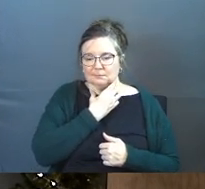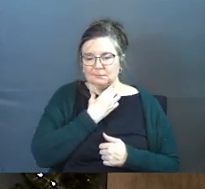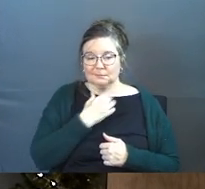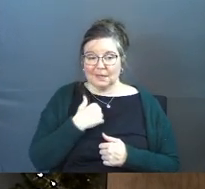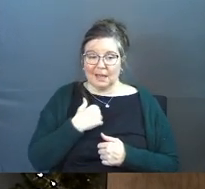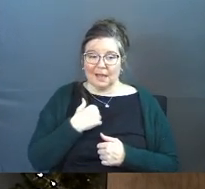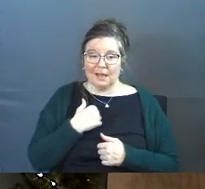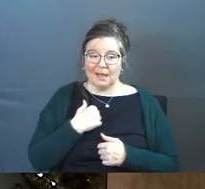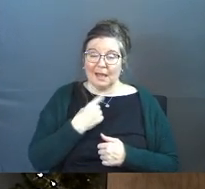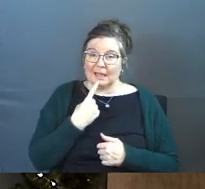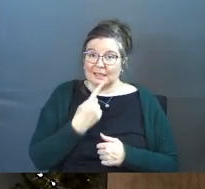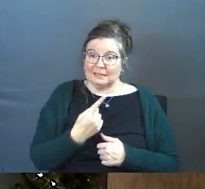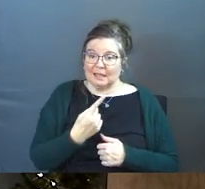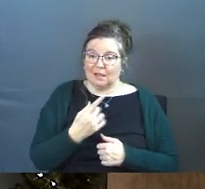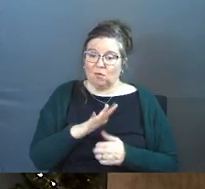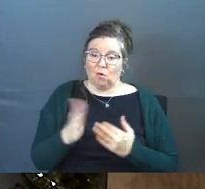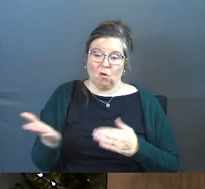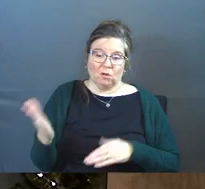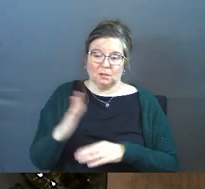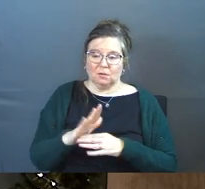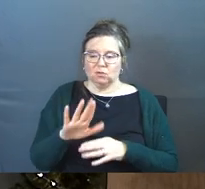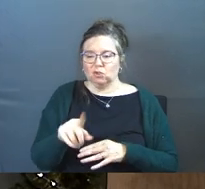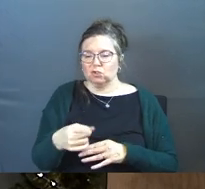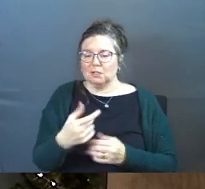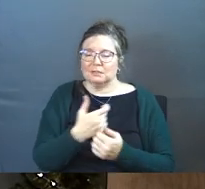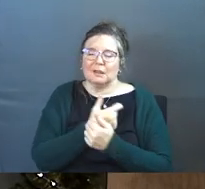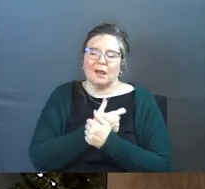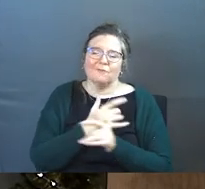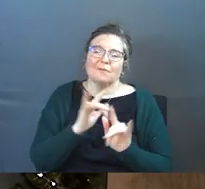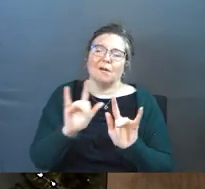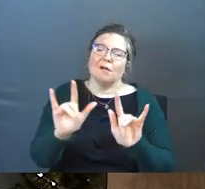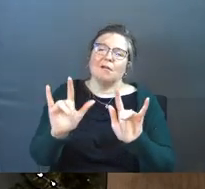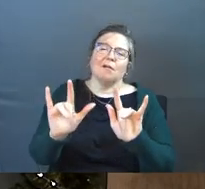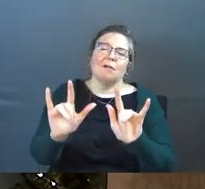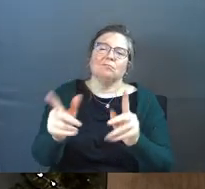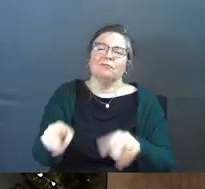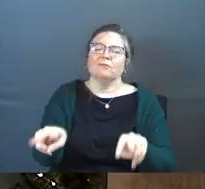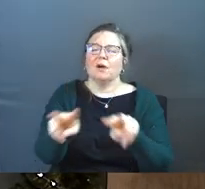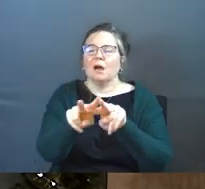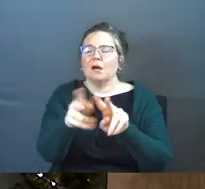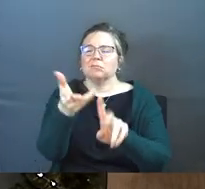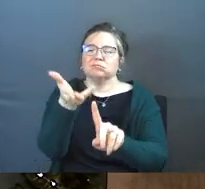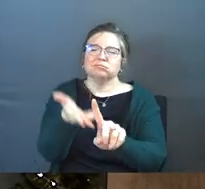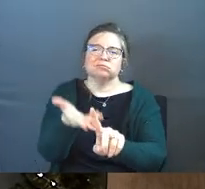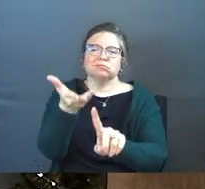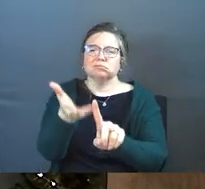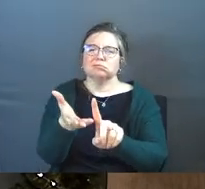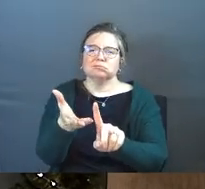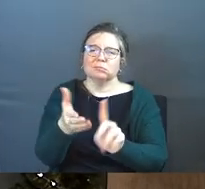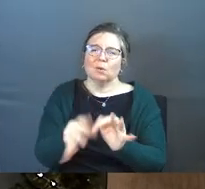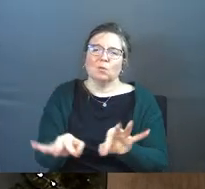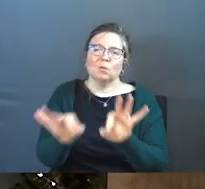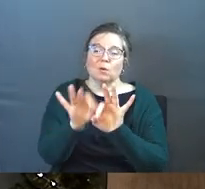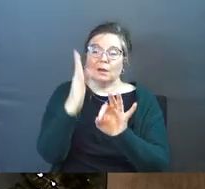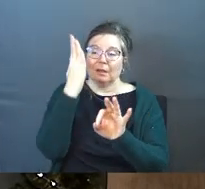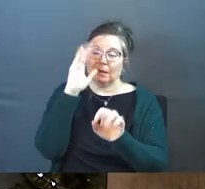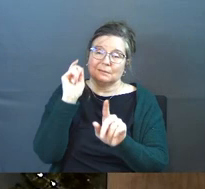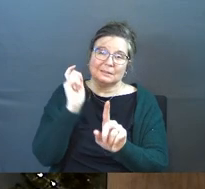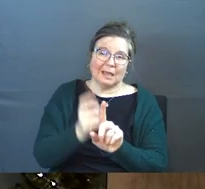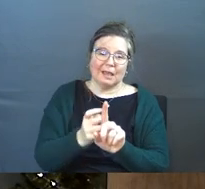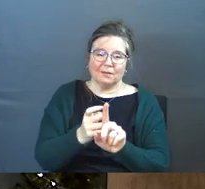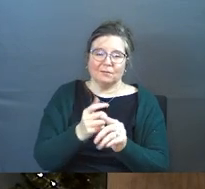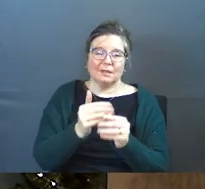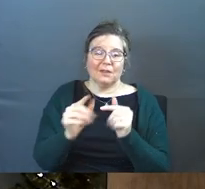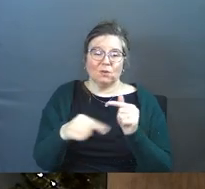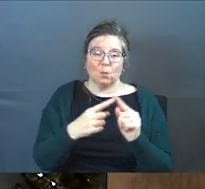I can say up here all day long you're just loved you're just valuable you just have dignity because God gave it to